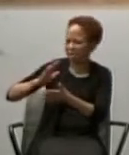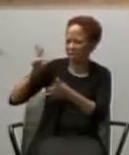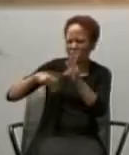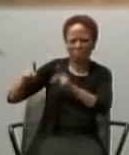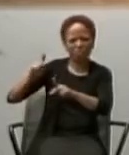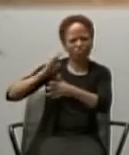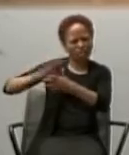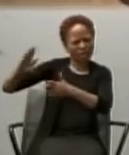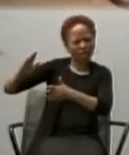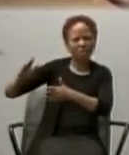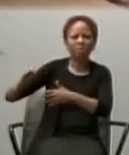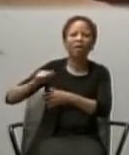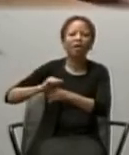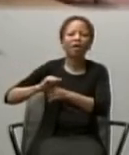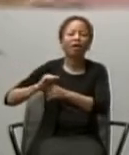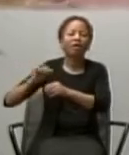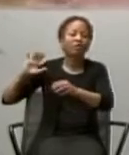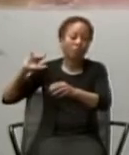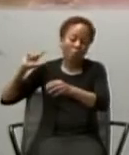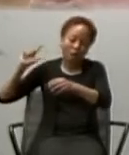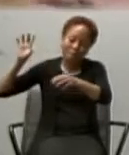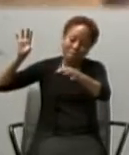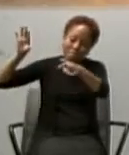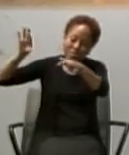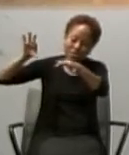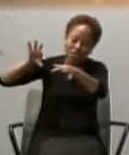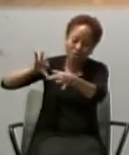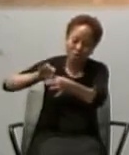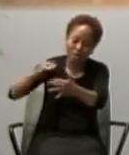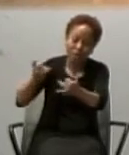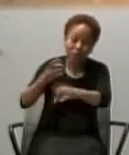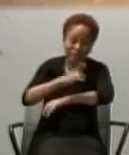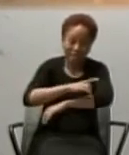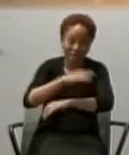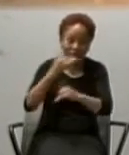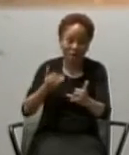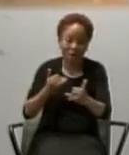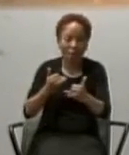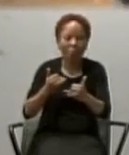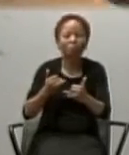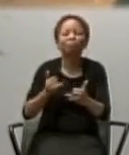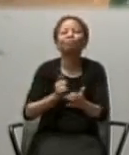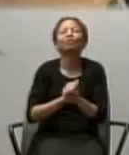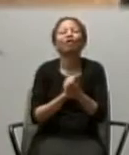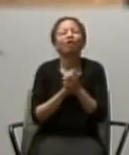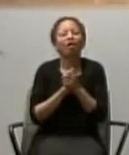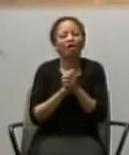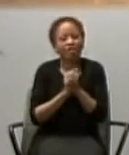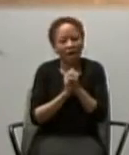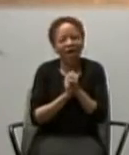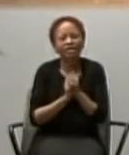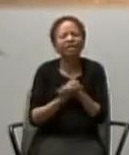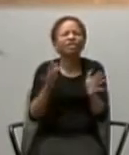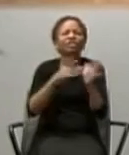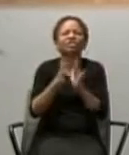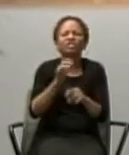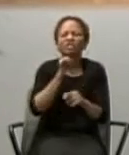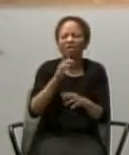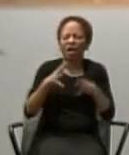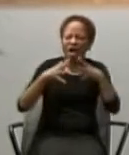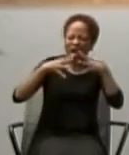And rather than, what does he do? He has a thick skin. So, rather than give in to despair or to get